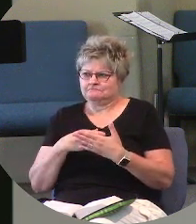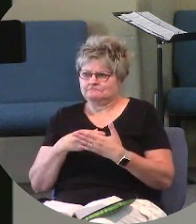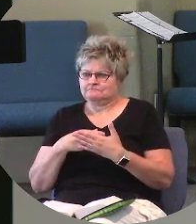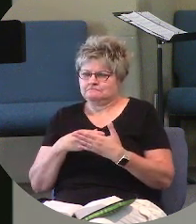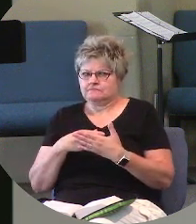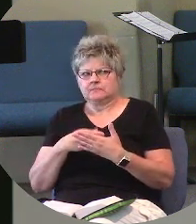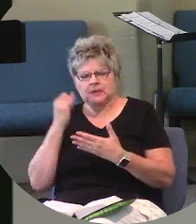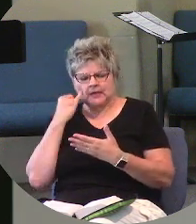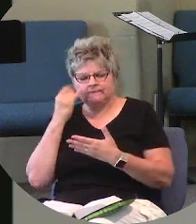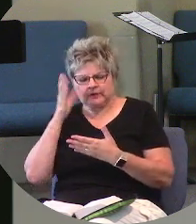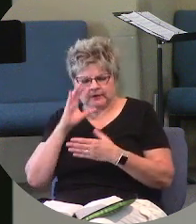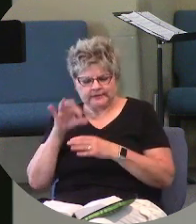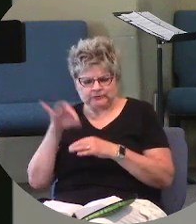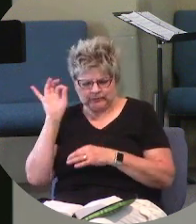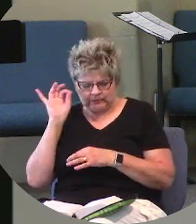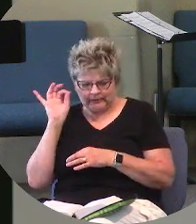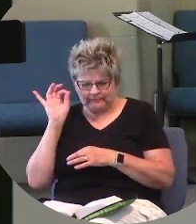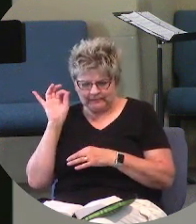If God is Spirit?